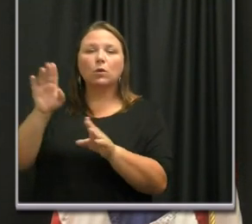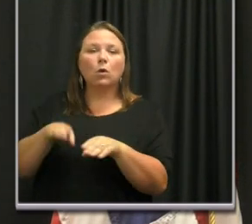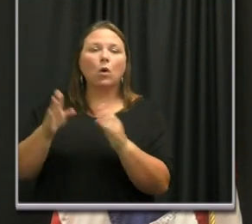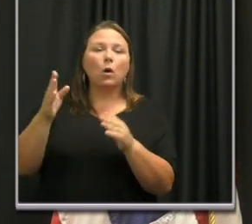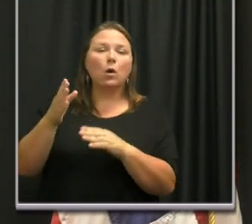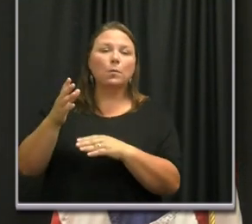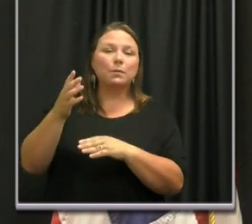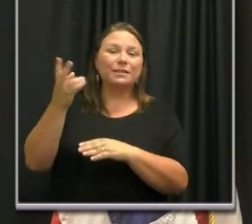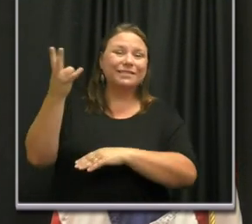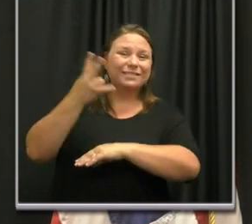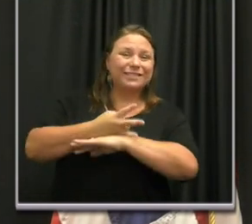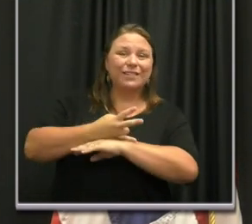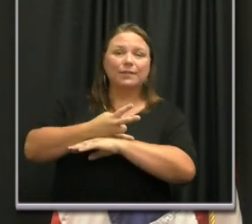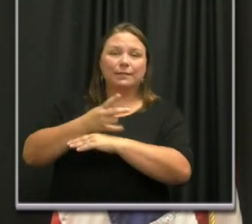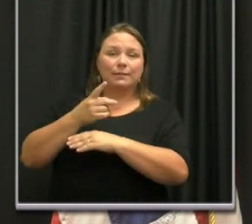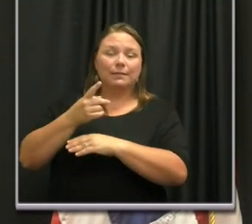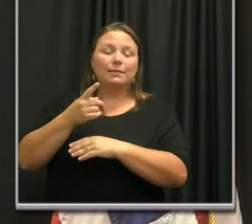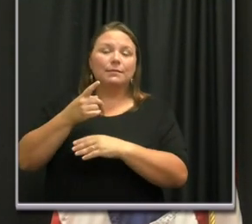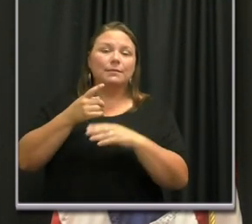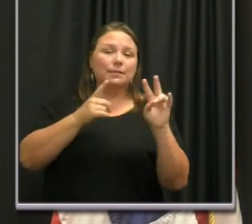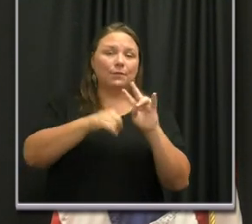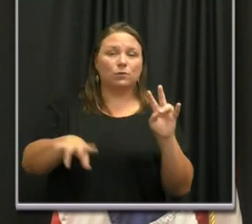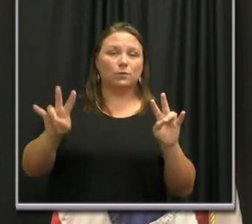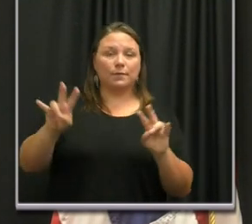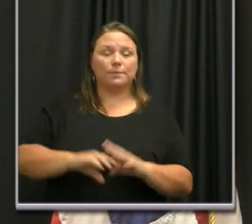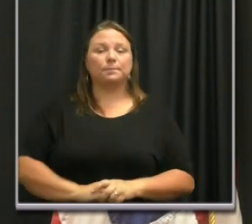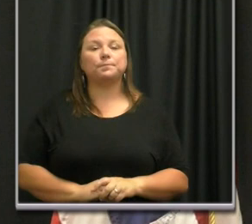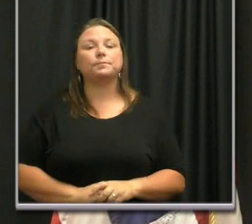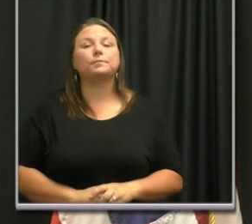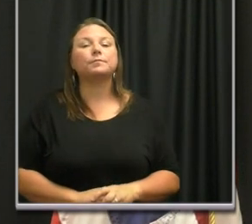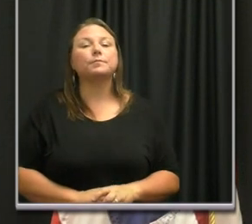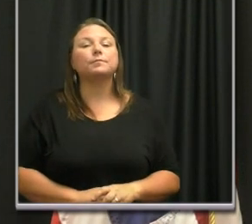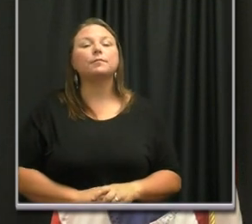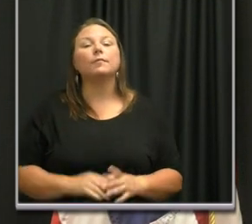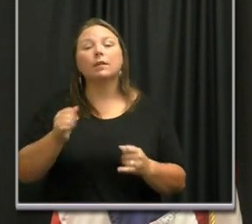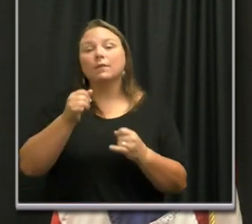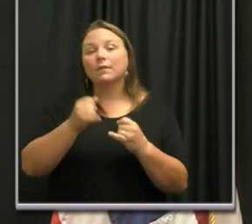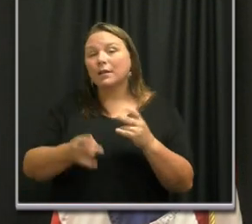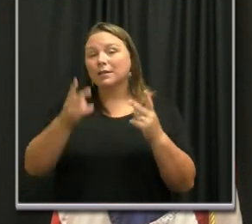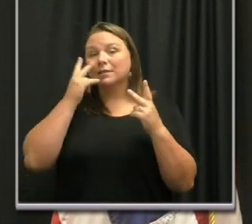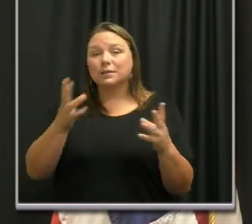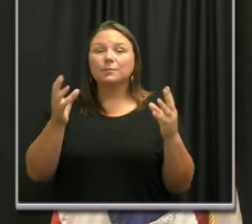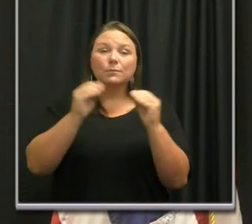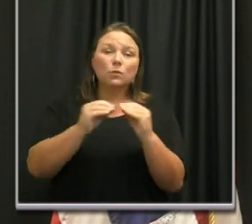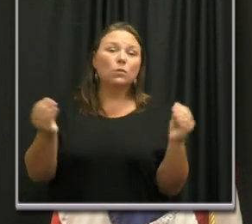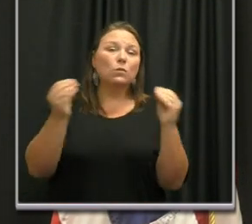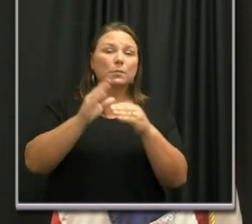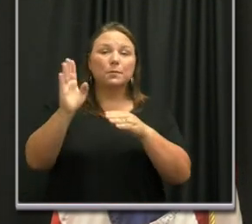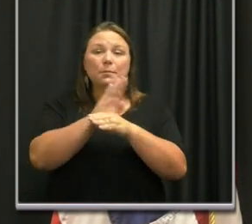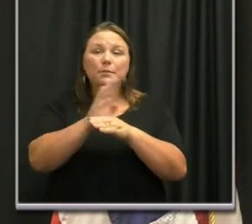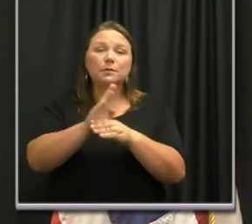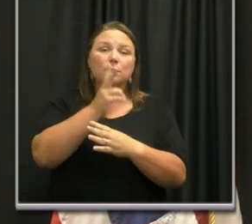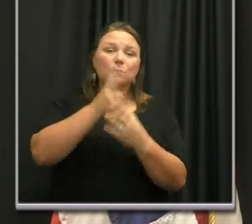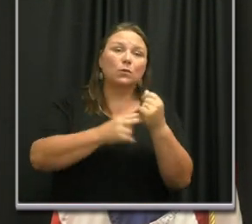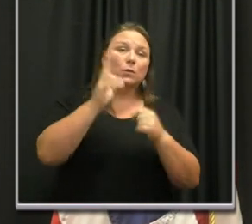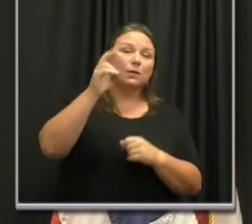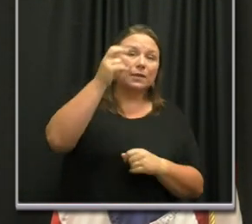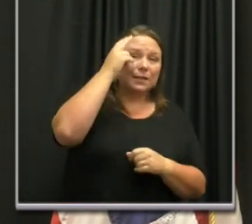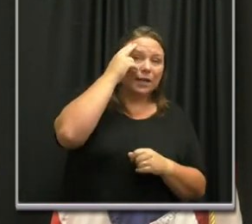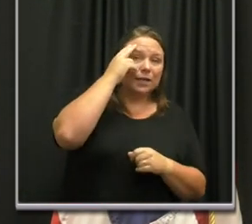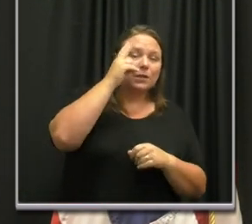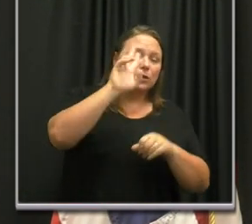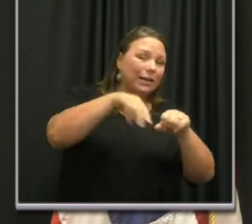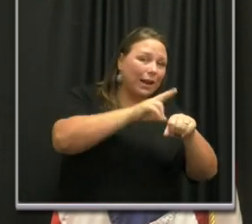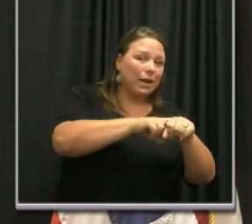open seven days a week from 7 a.m. to 7 p.m. Finally, you are seeing more and more businesses, both nationally and locally,